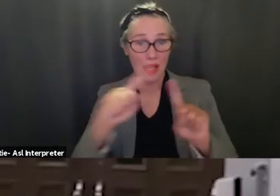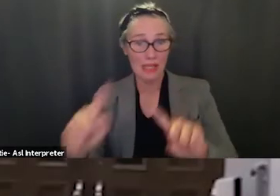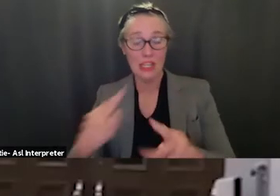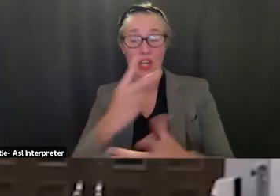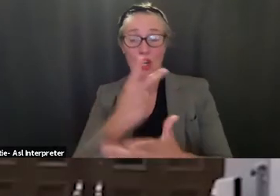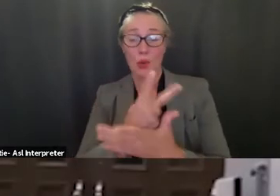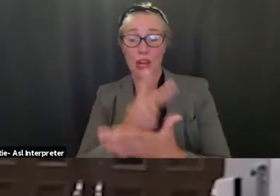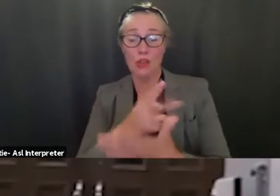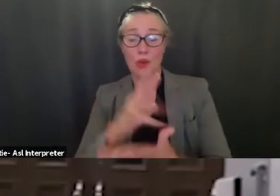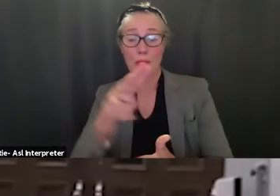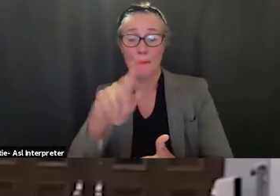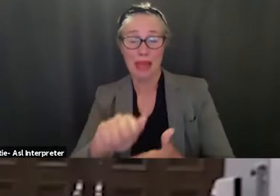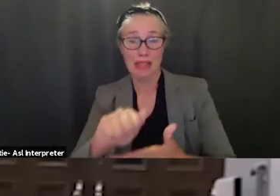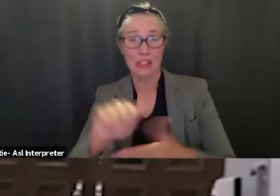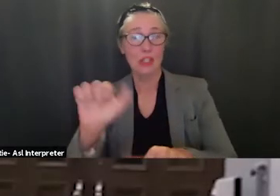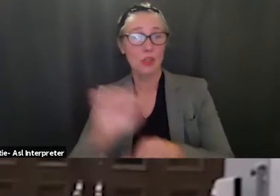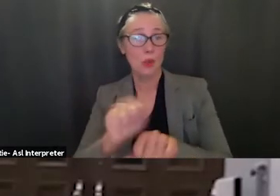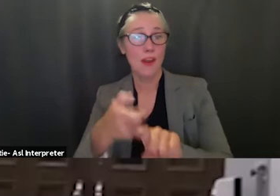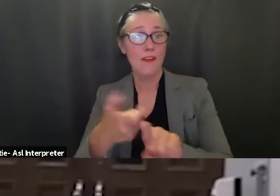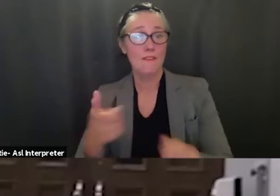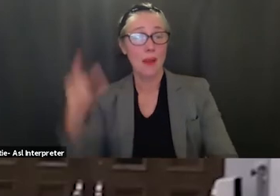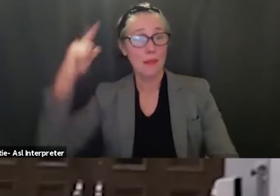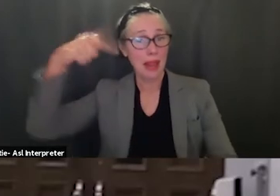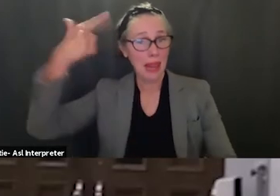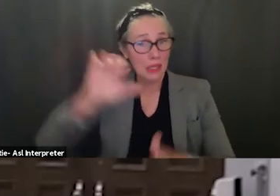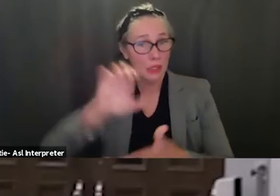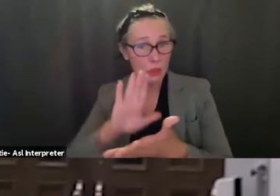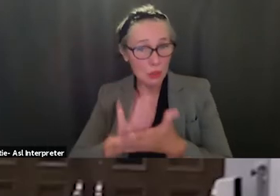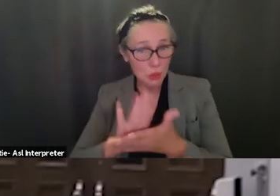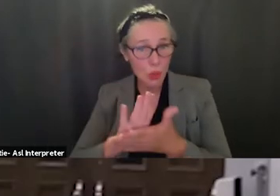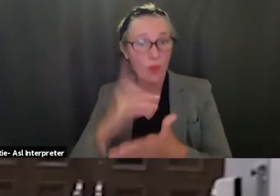uh master's degree from the london school of economics